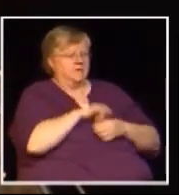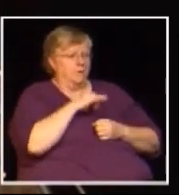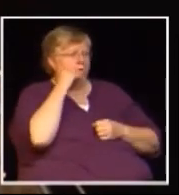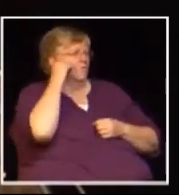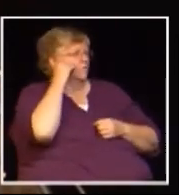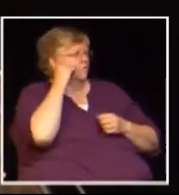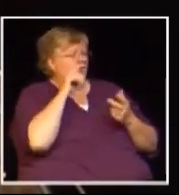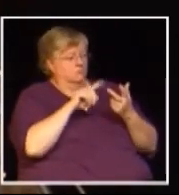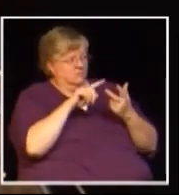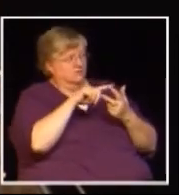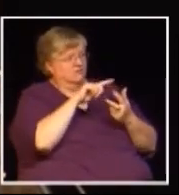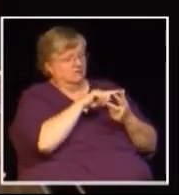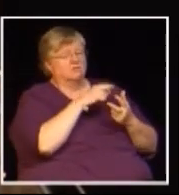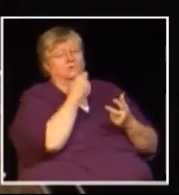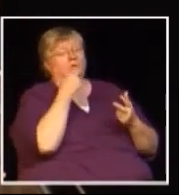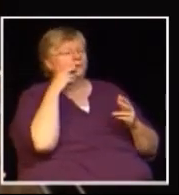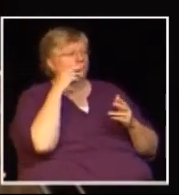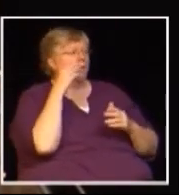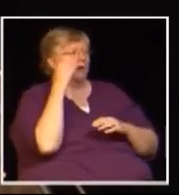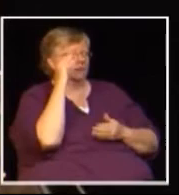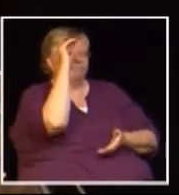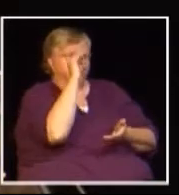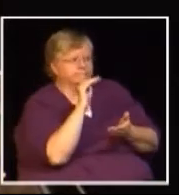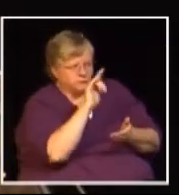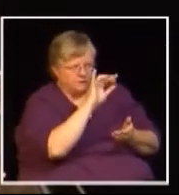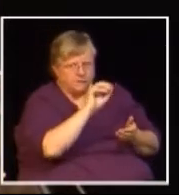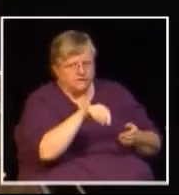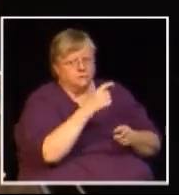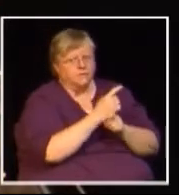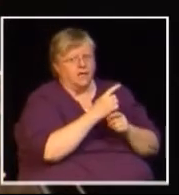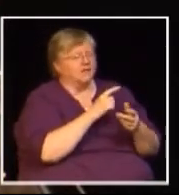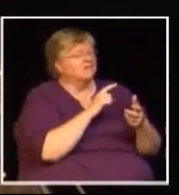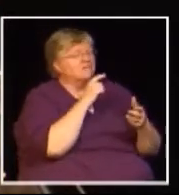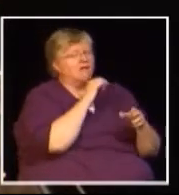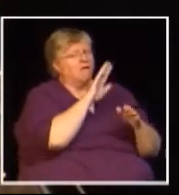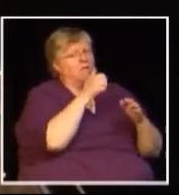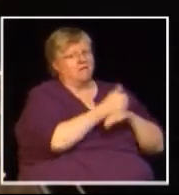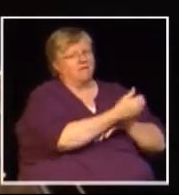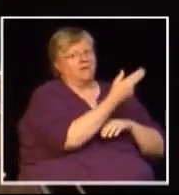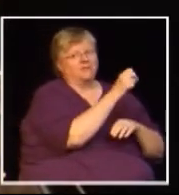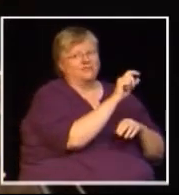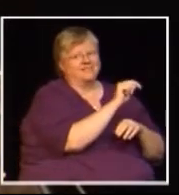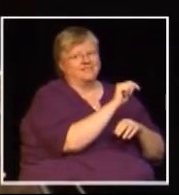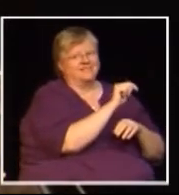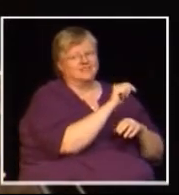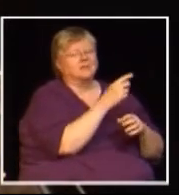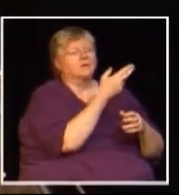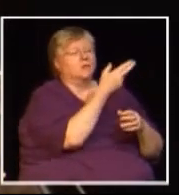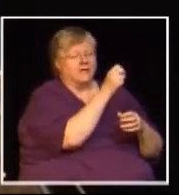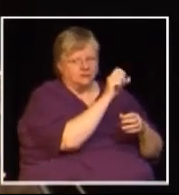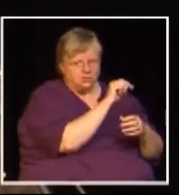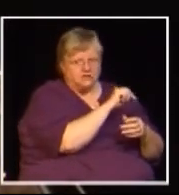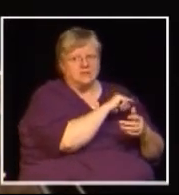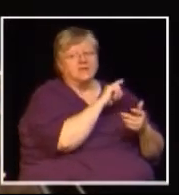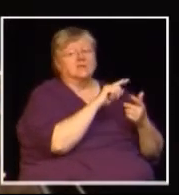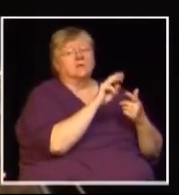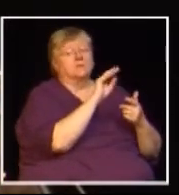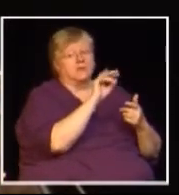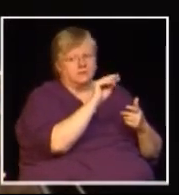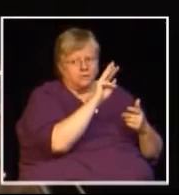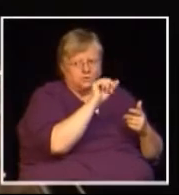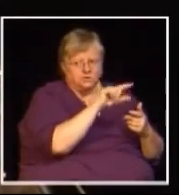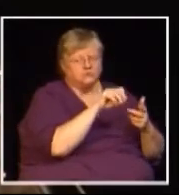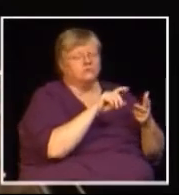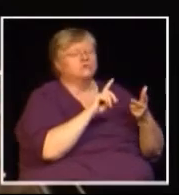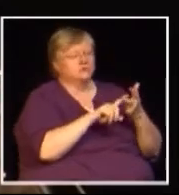sales tax is now gone so it was a combined you know it was the GST of 5% and 10% so 15% which has gone down to 12